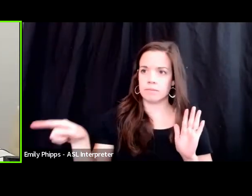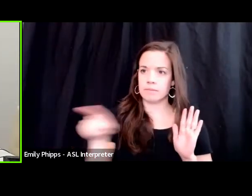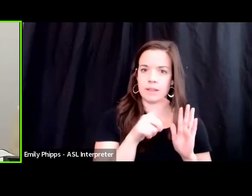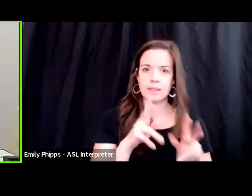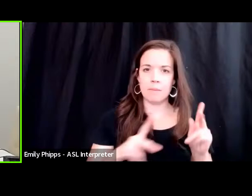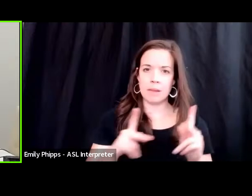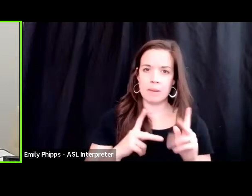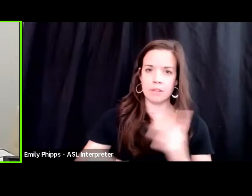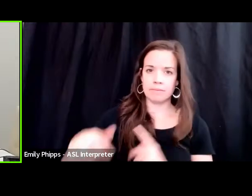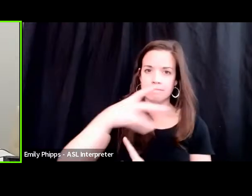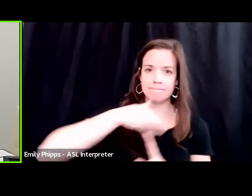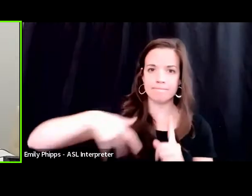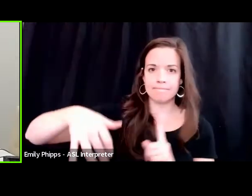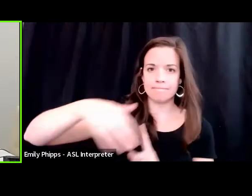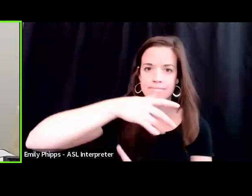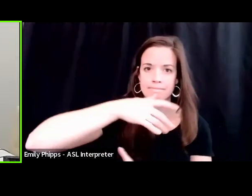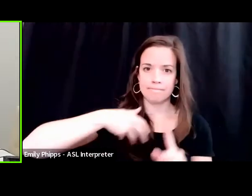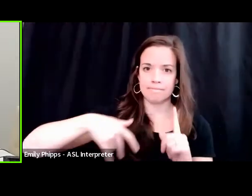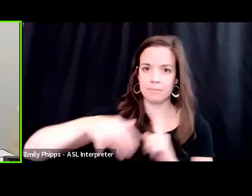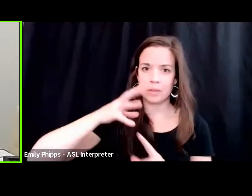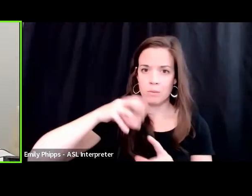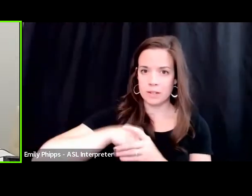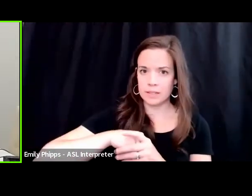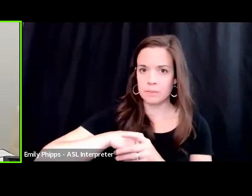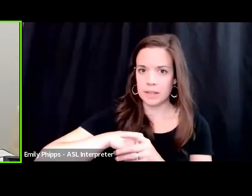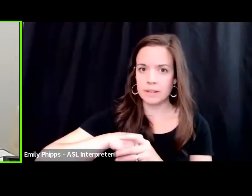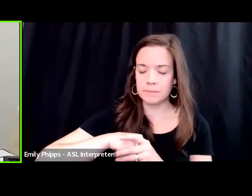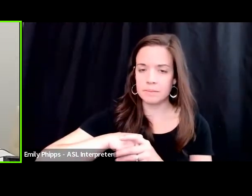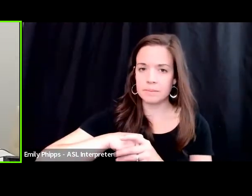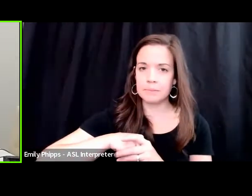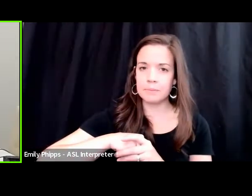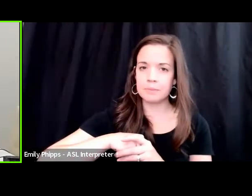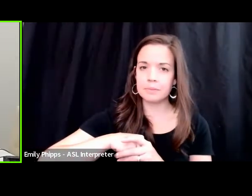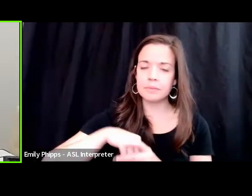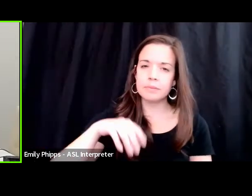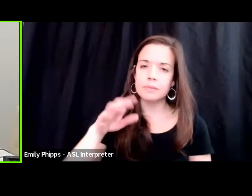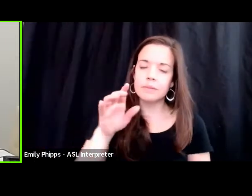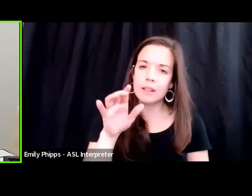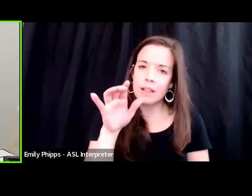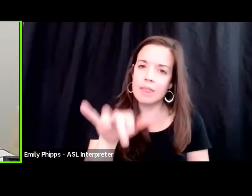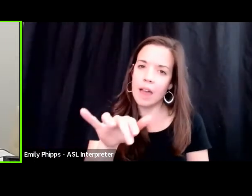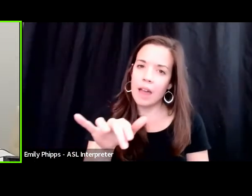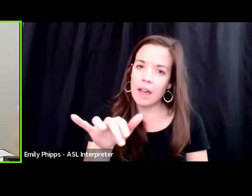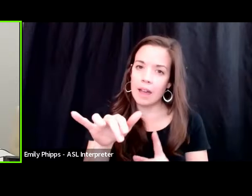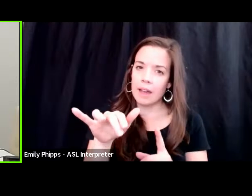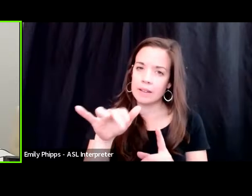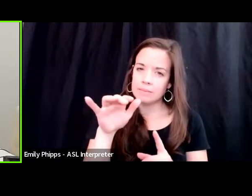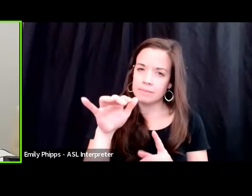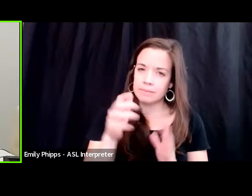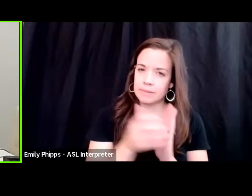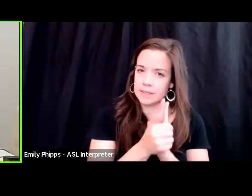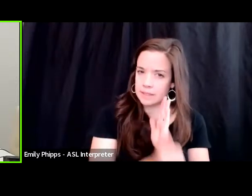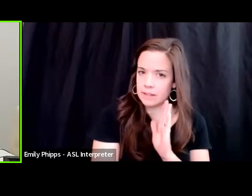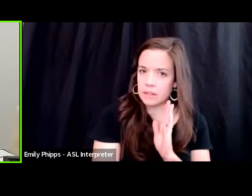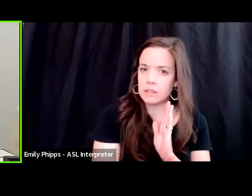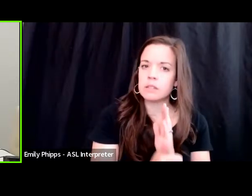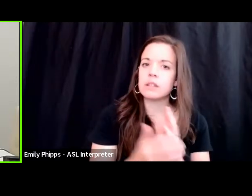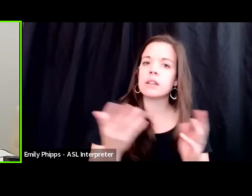participate in. Because that is what is going to really